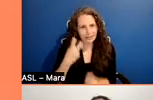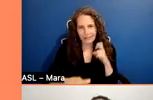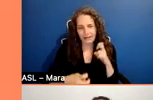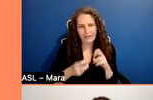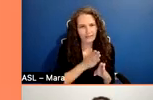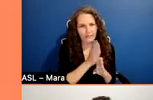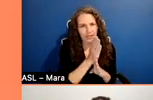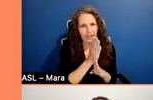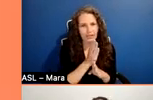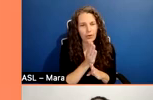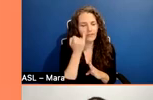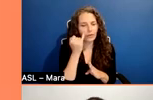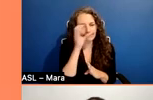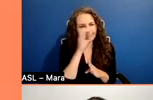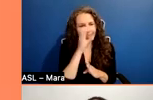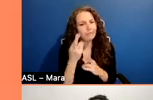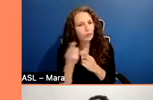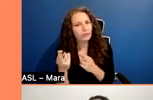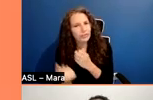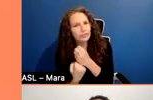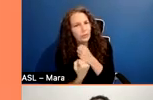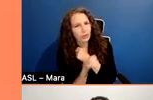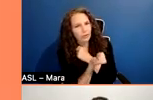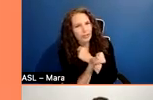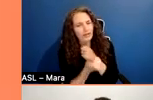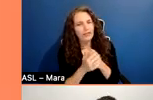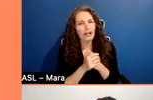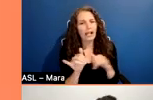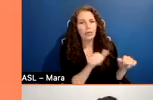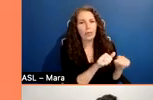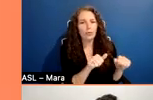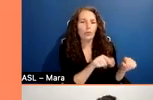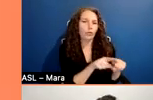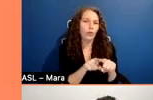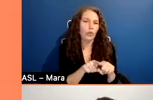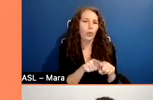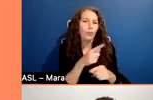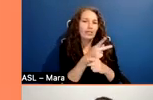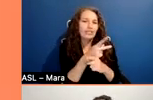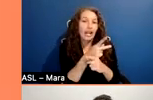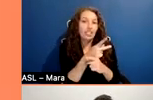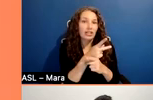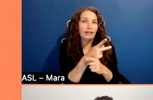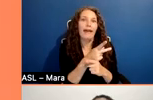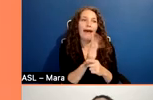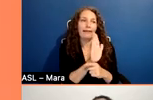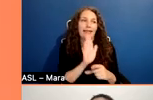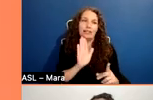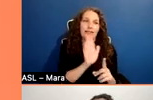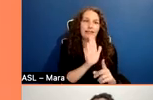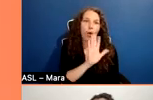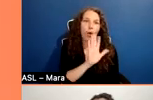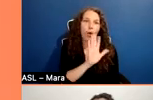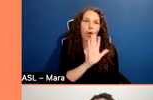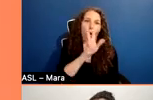Um, also just remember that production creates its own different type of stress, right? When you have to be the person